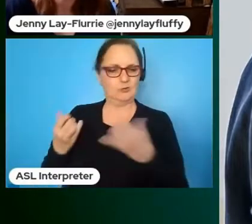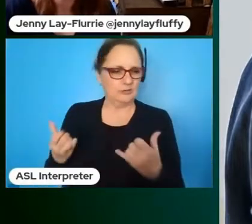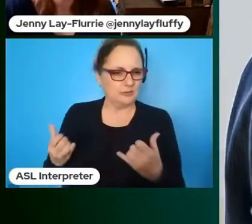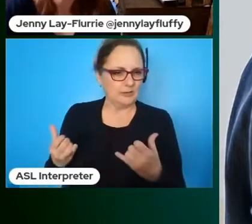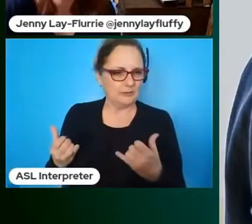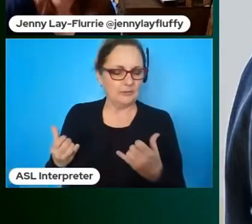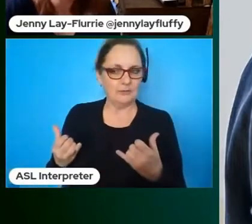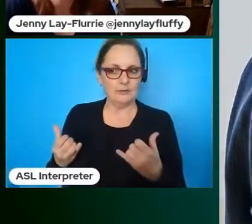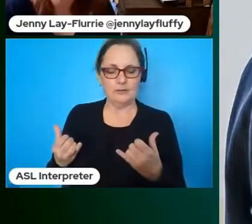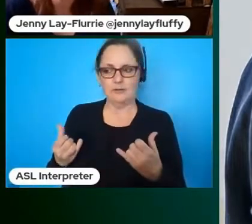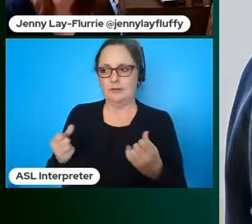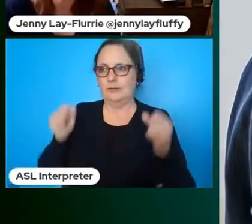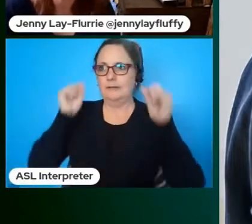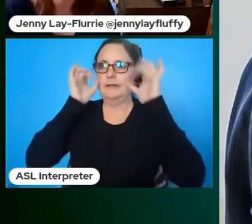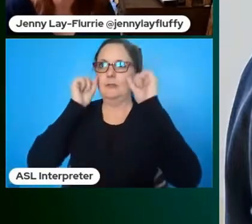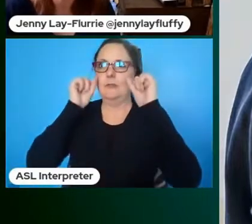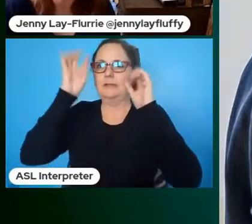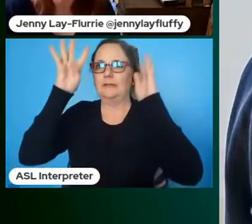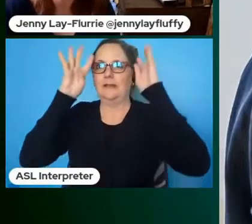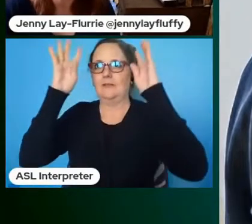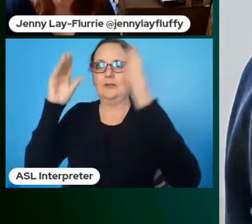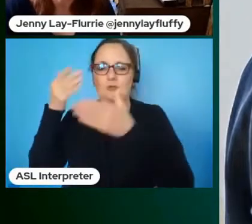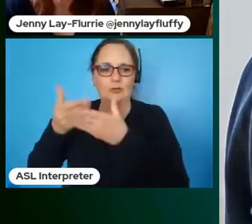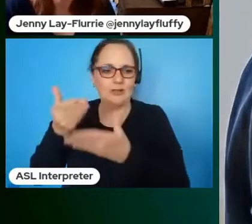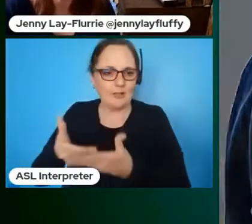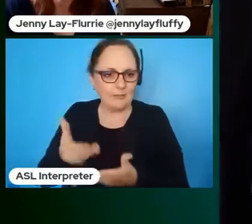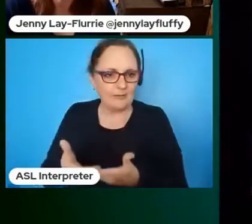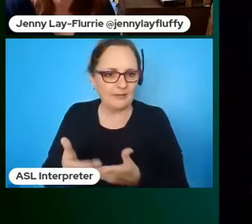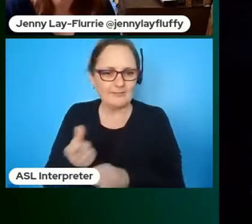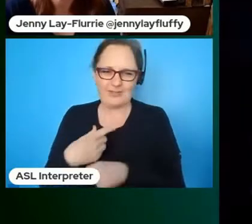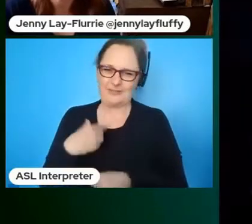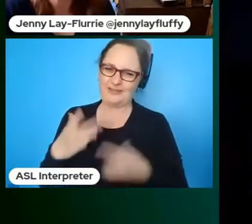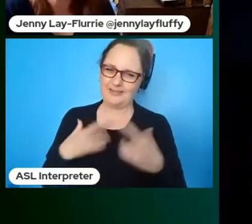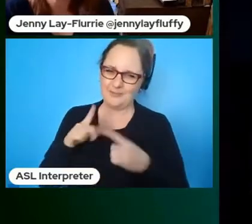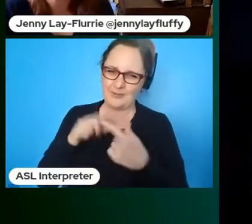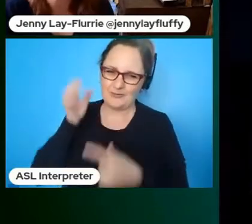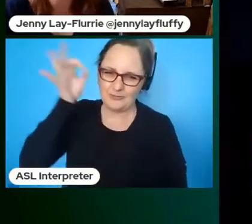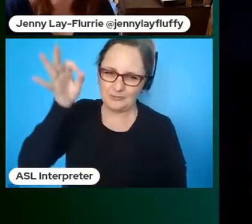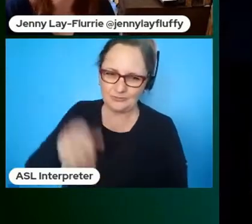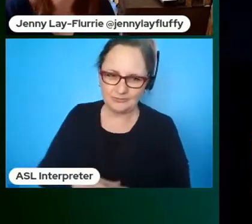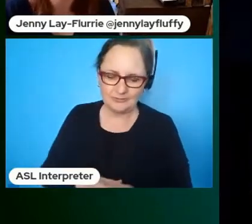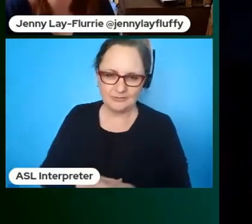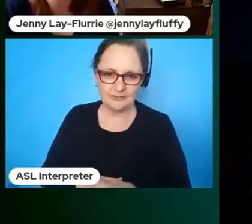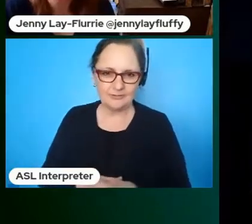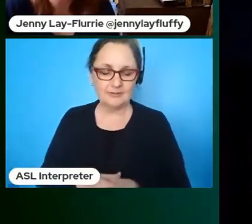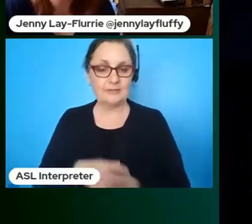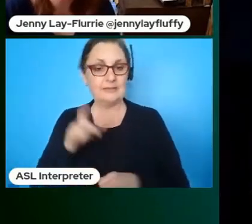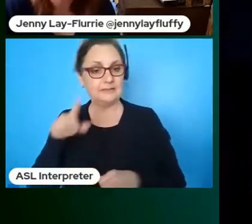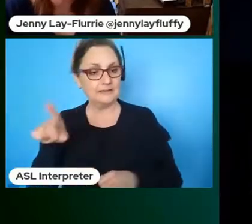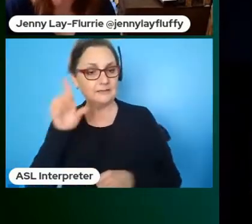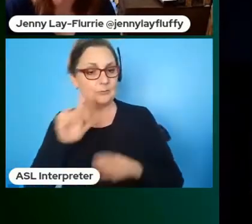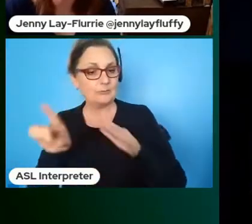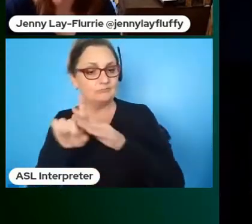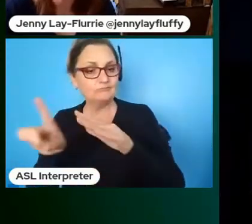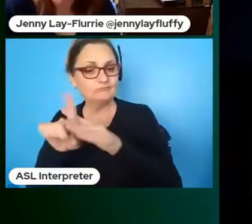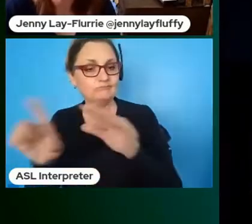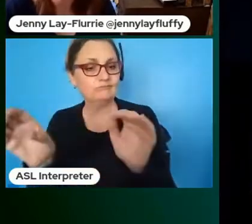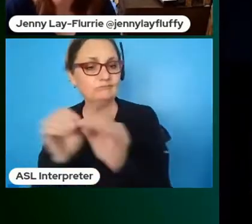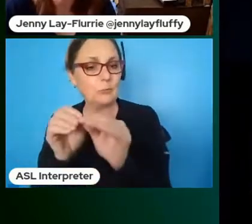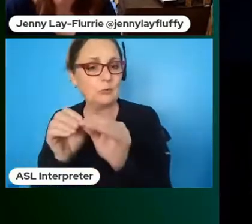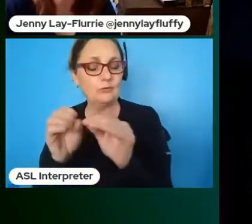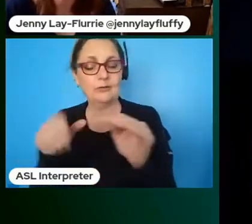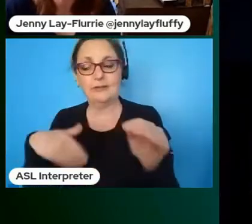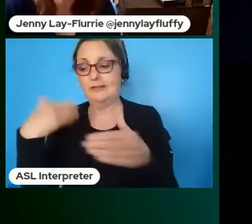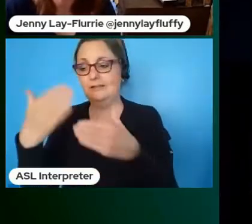get me really excited about the future ultimately we're going to be talking about this and a lot more uh in coming